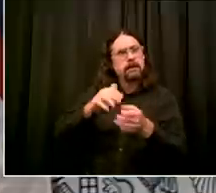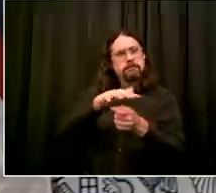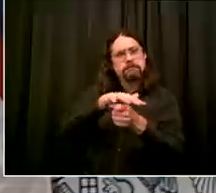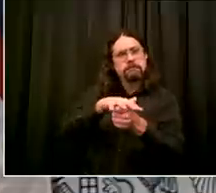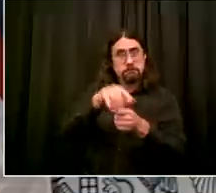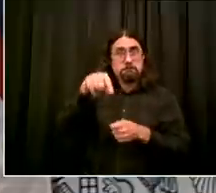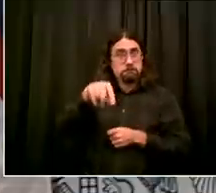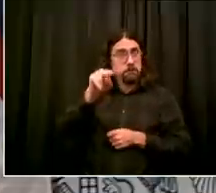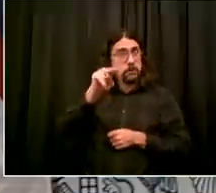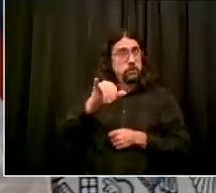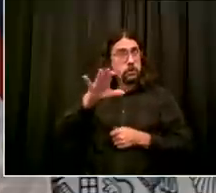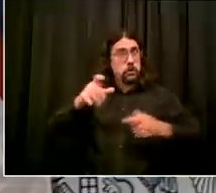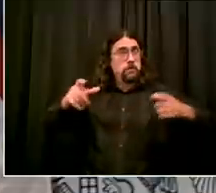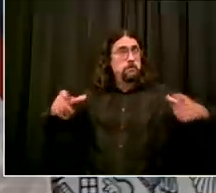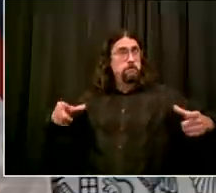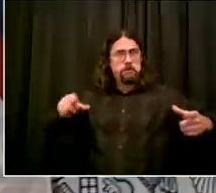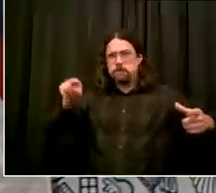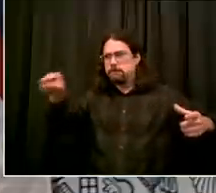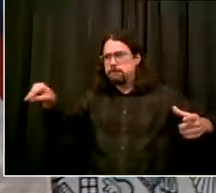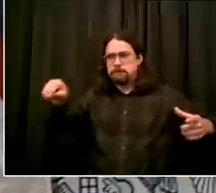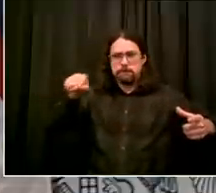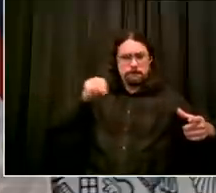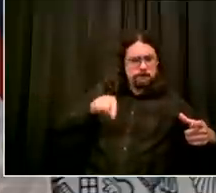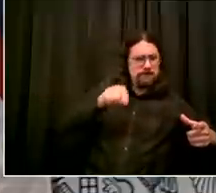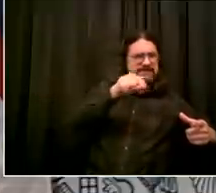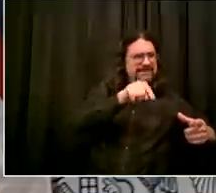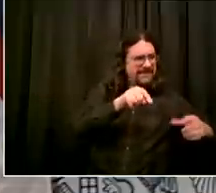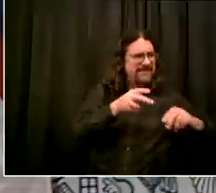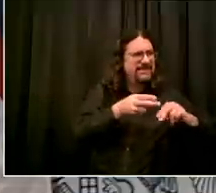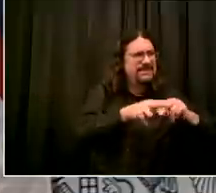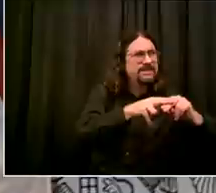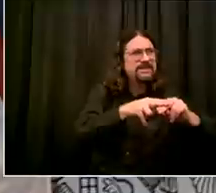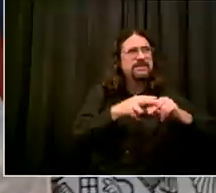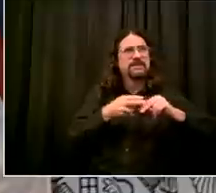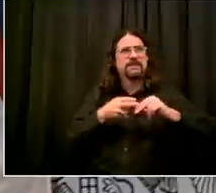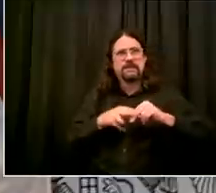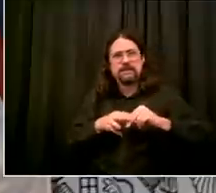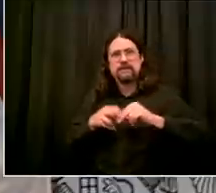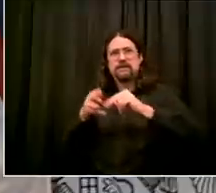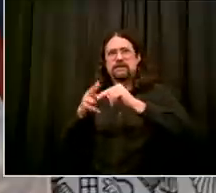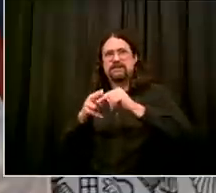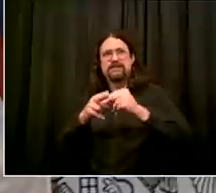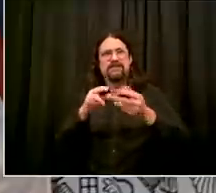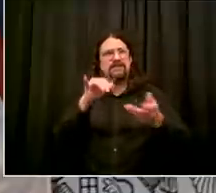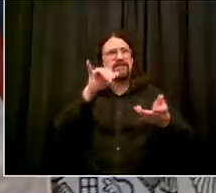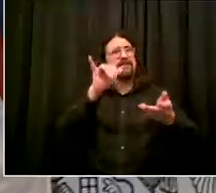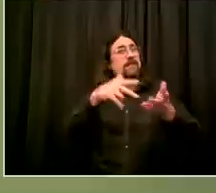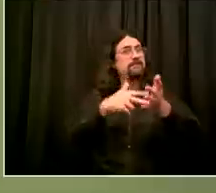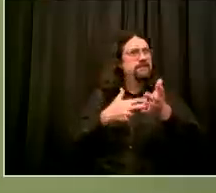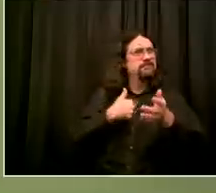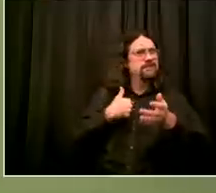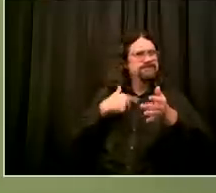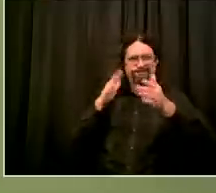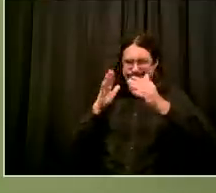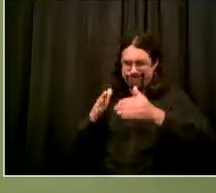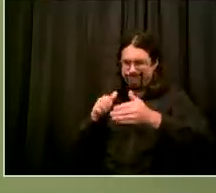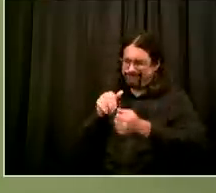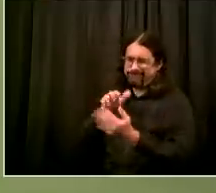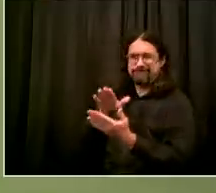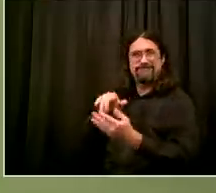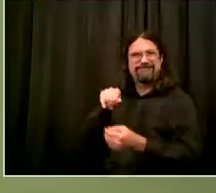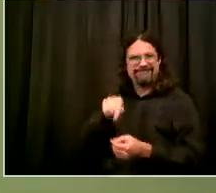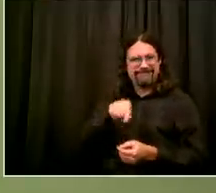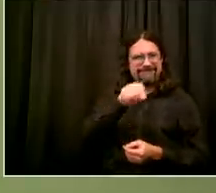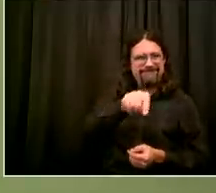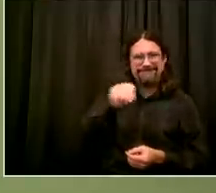great thank you very much for the question i would um you know echo what the mayor has said which is that uh we have done a tremendous amount to